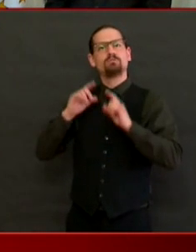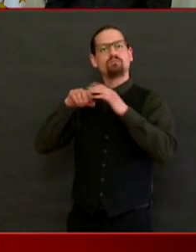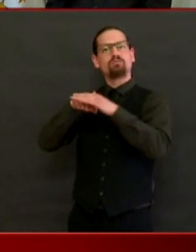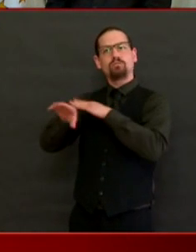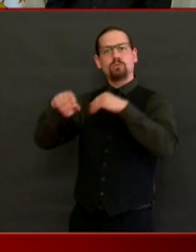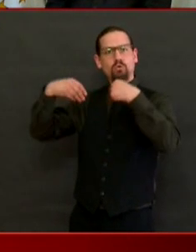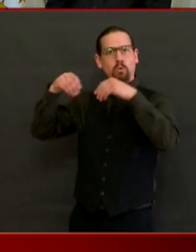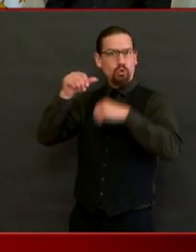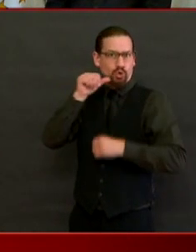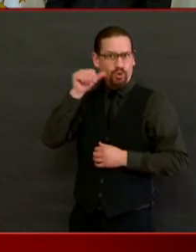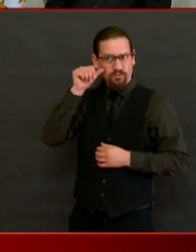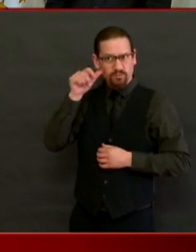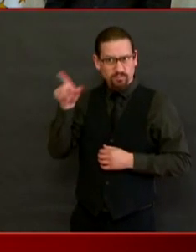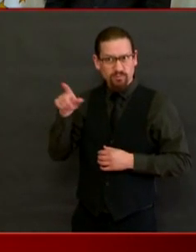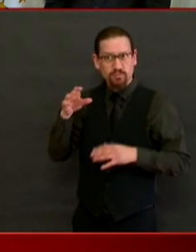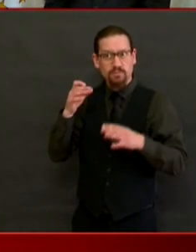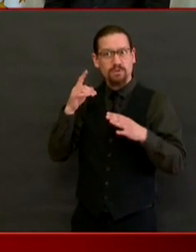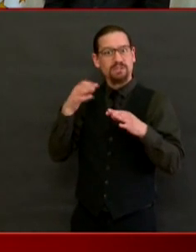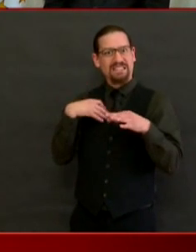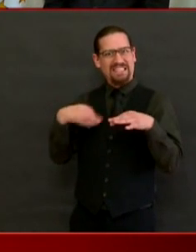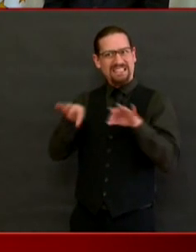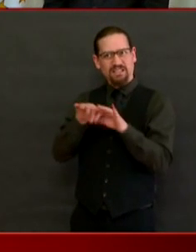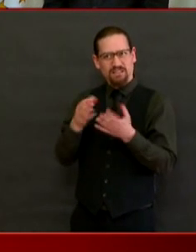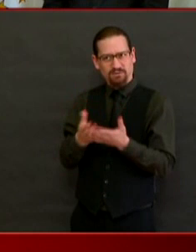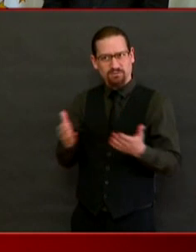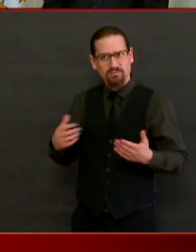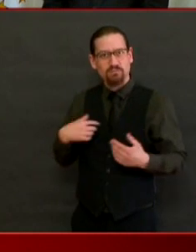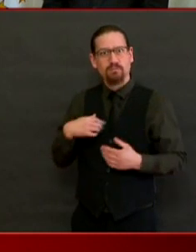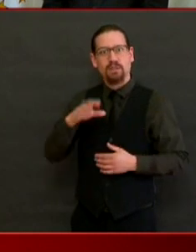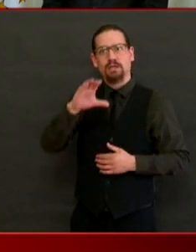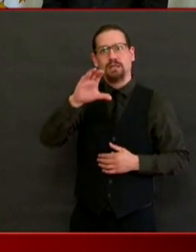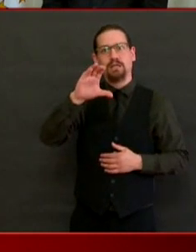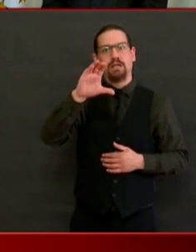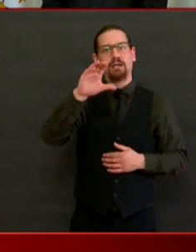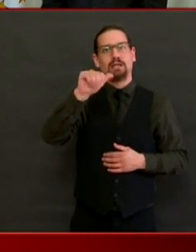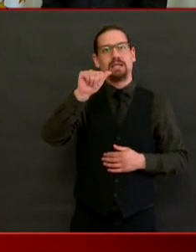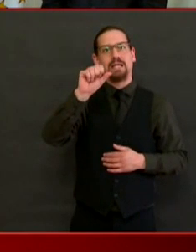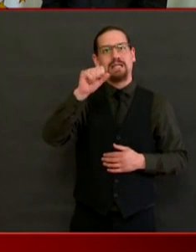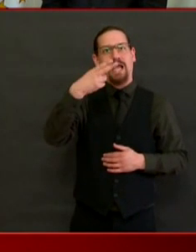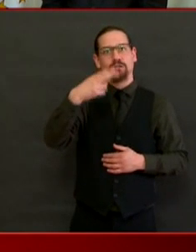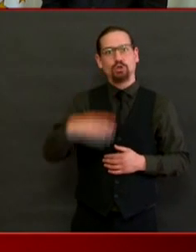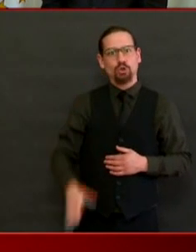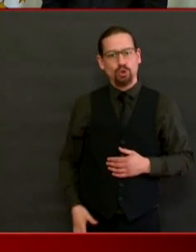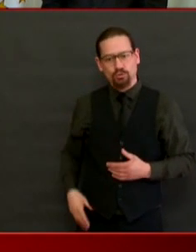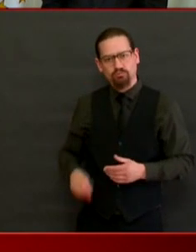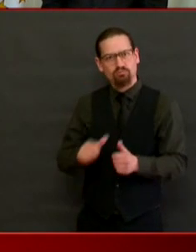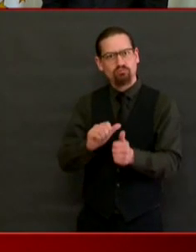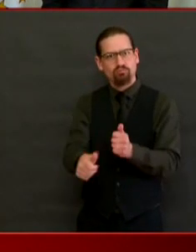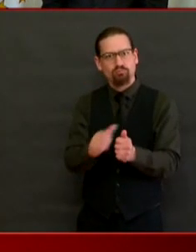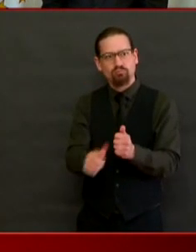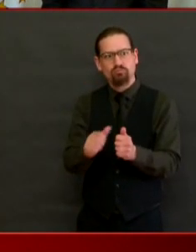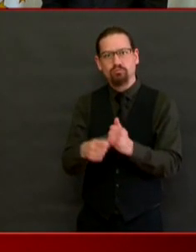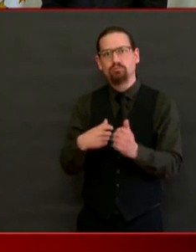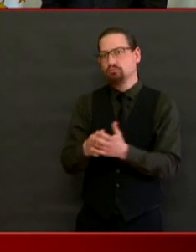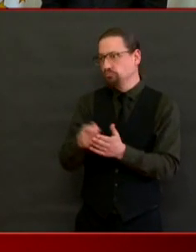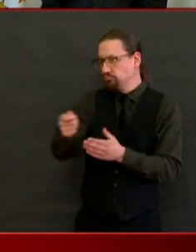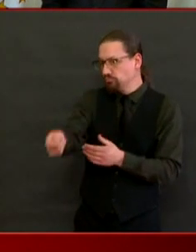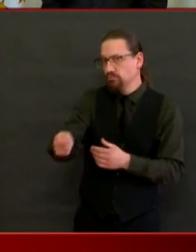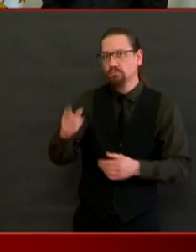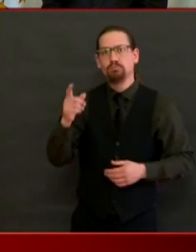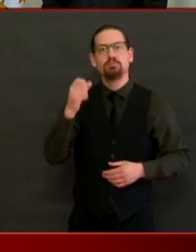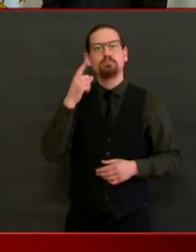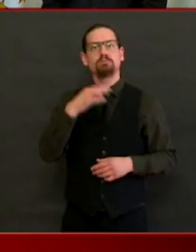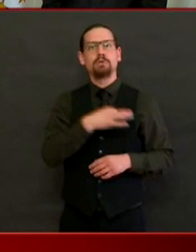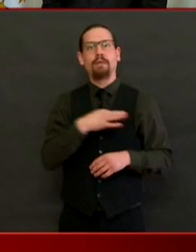requirement to accept cash? Bill, you have stumped me, and I will have to get back to you on that. We have not relaxed that requirement,